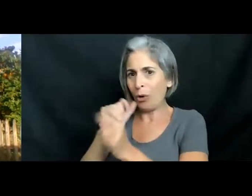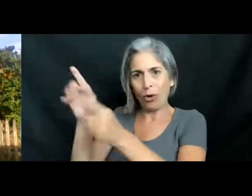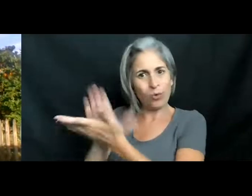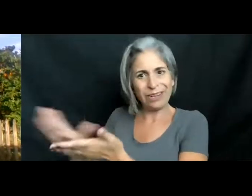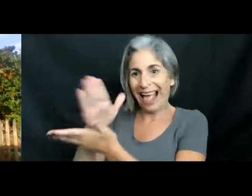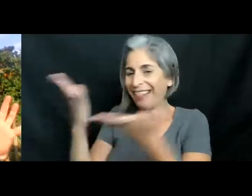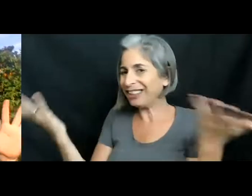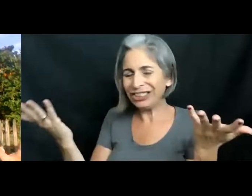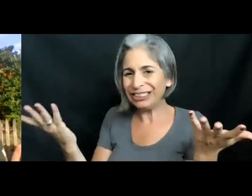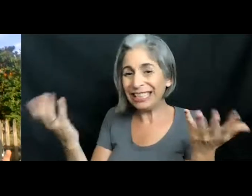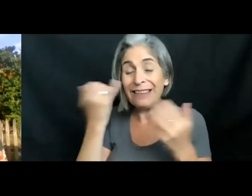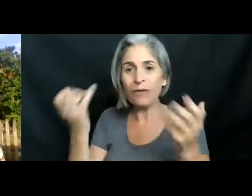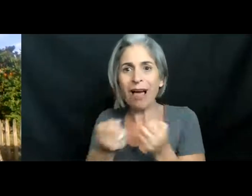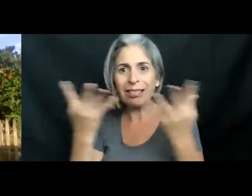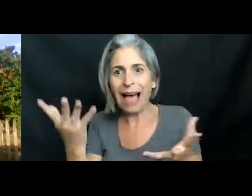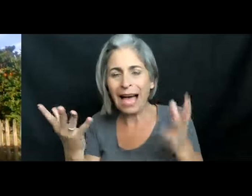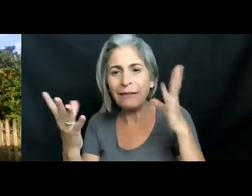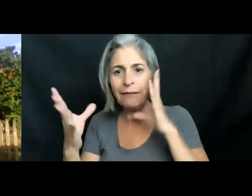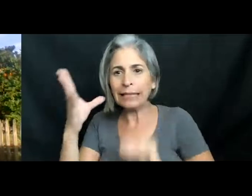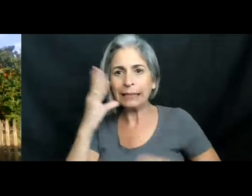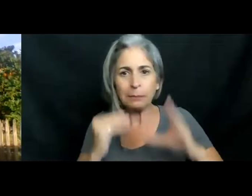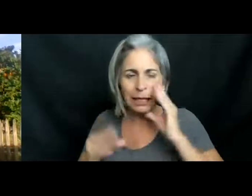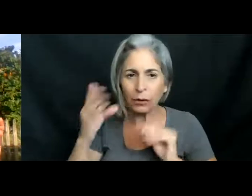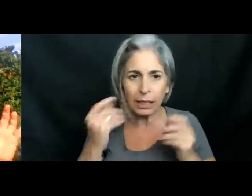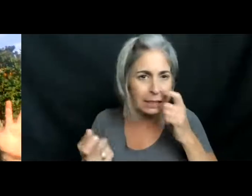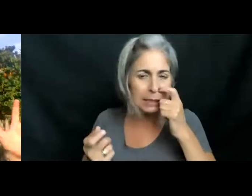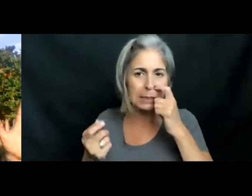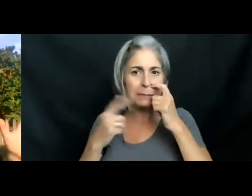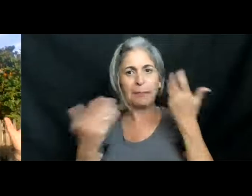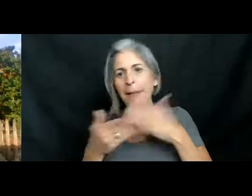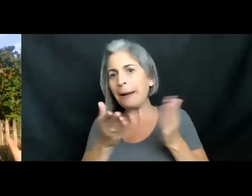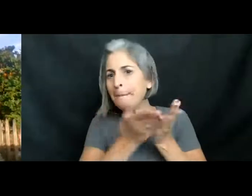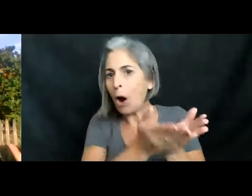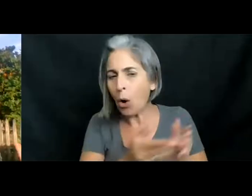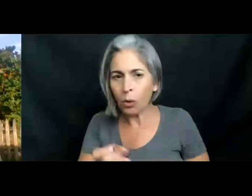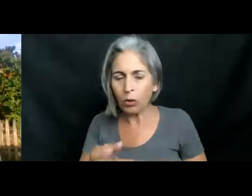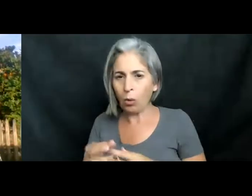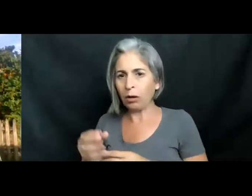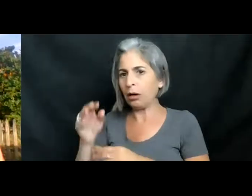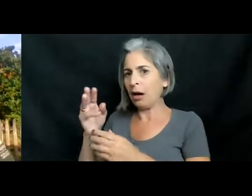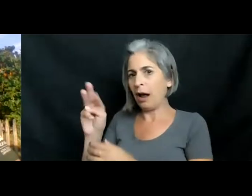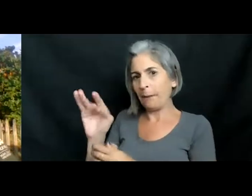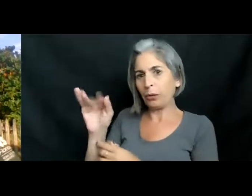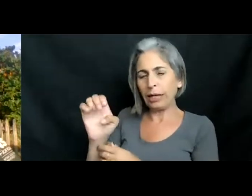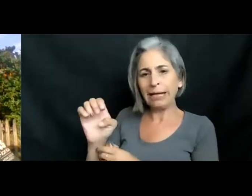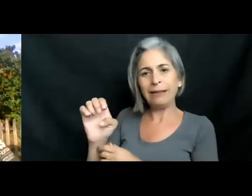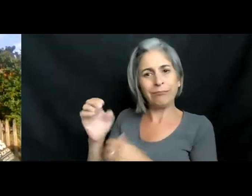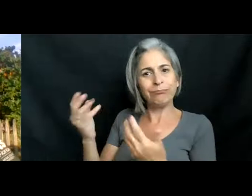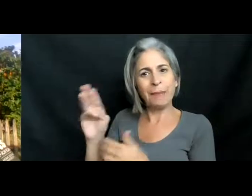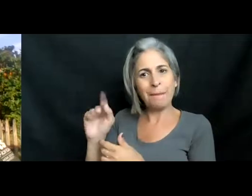college, if you have a lot of boat experience or if you have experience at a marine mammal rehabilitation place.